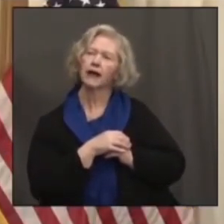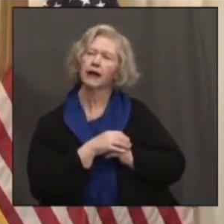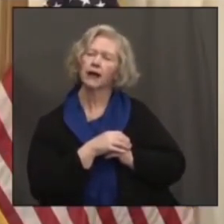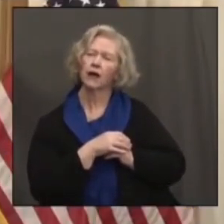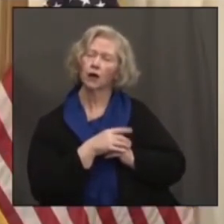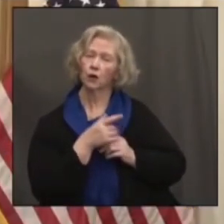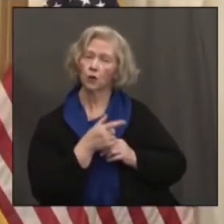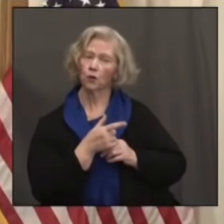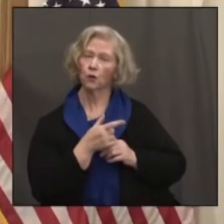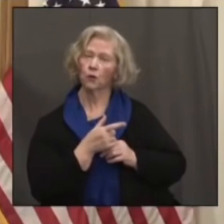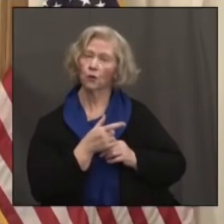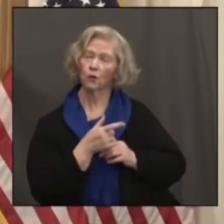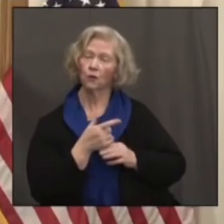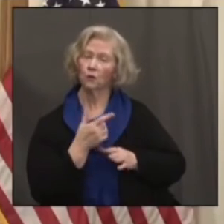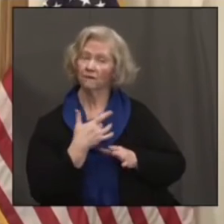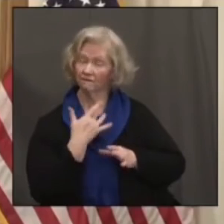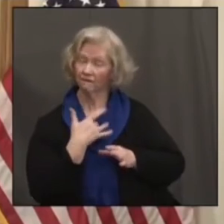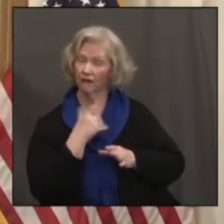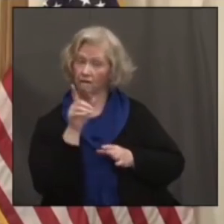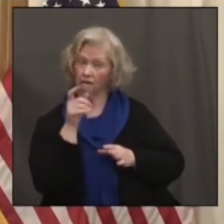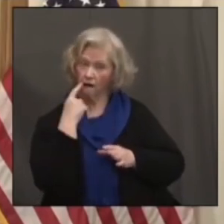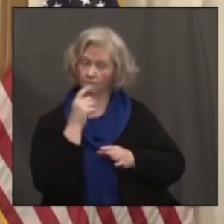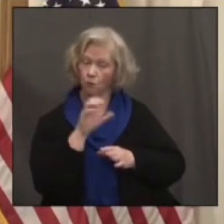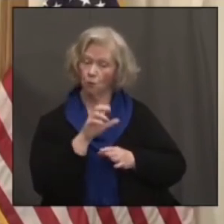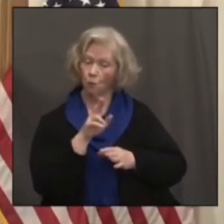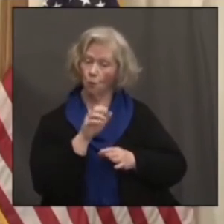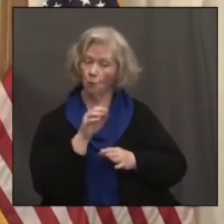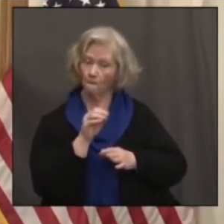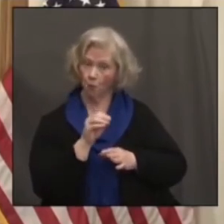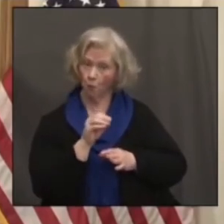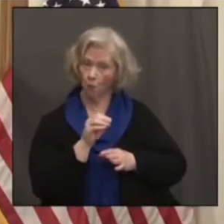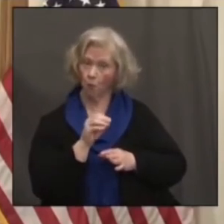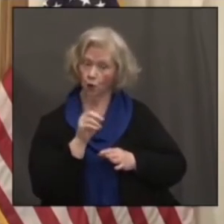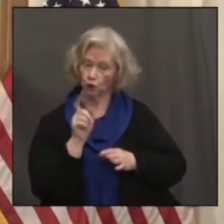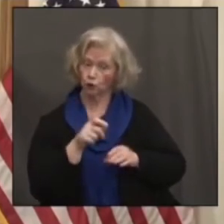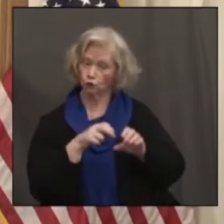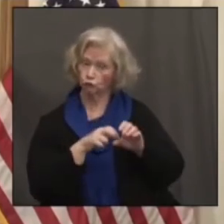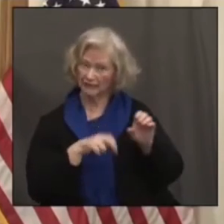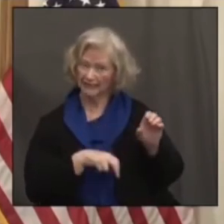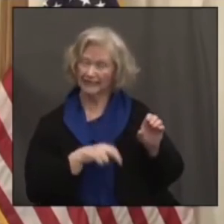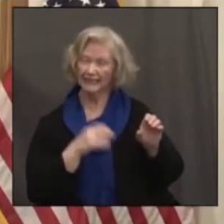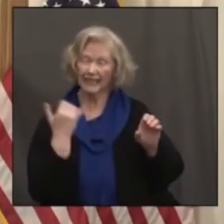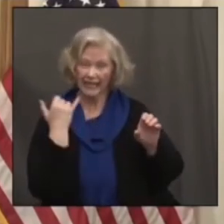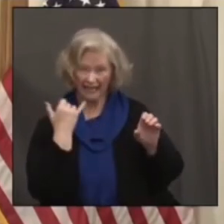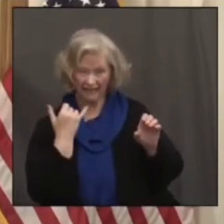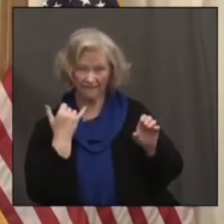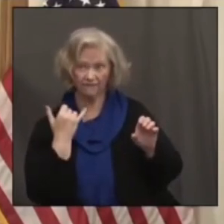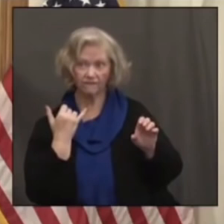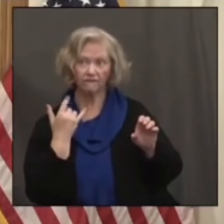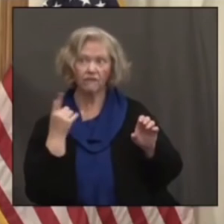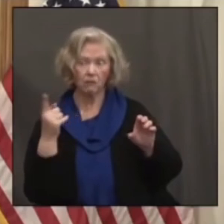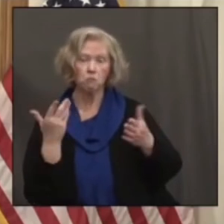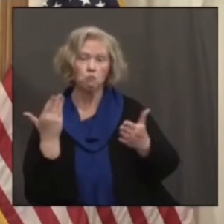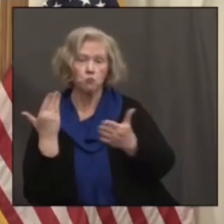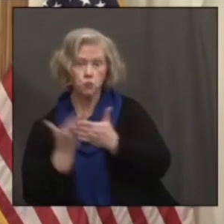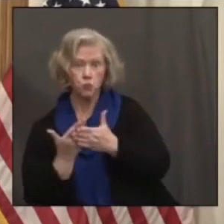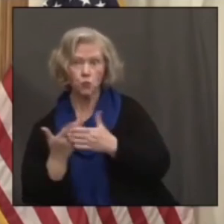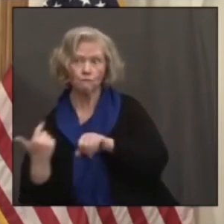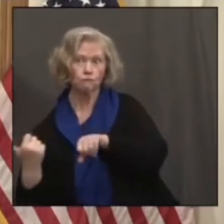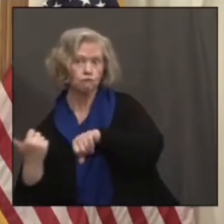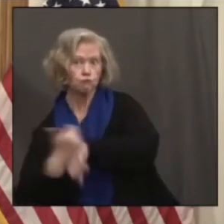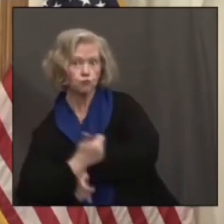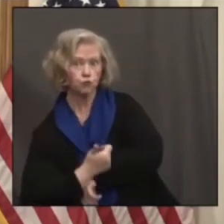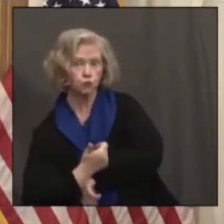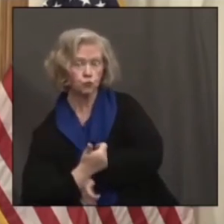Governor Cuomo should resign if the allegations against him are substantiated or criminal